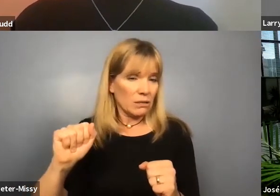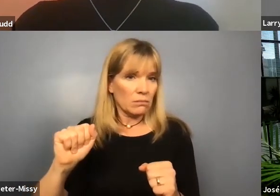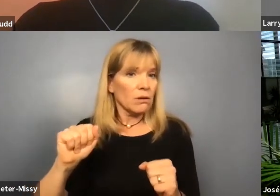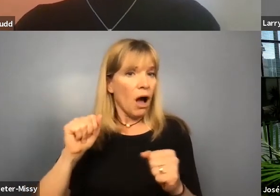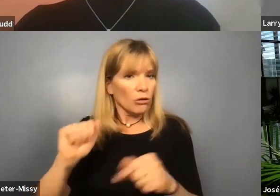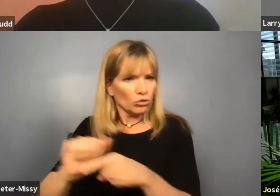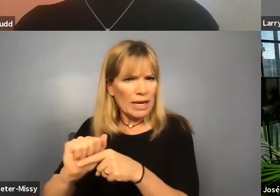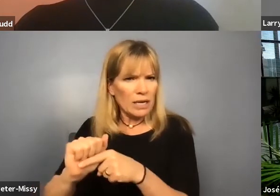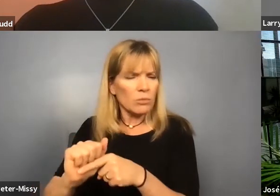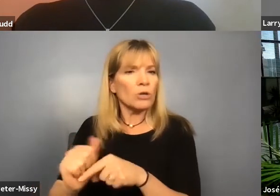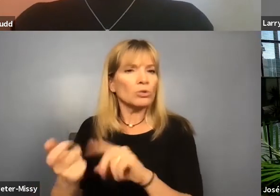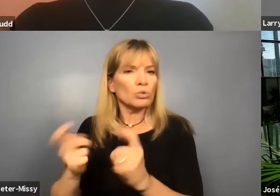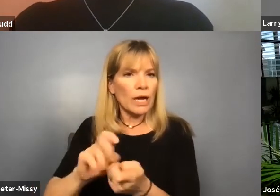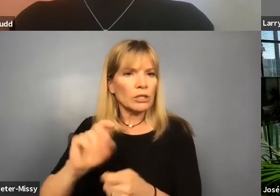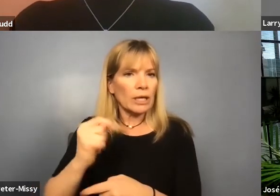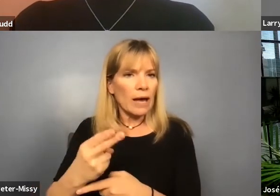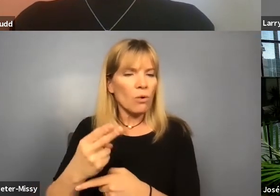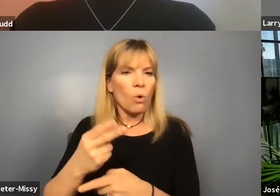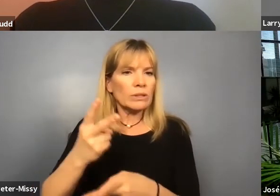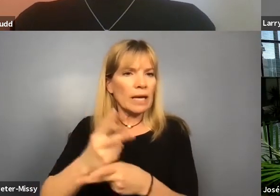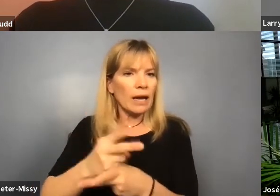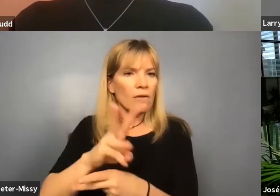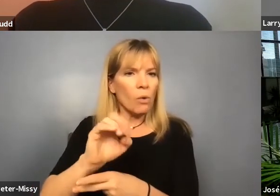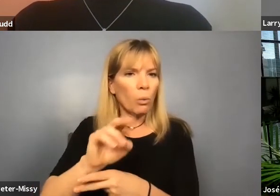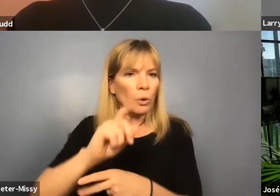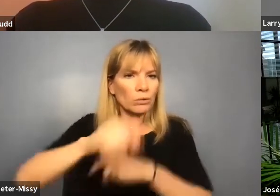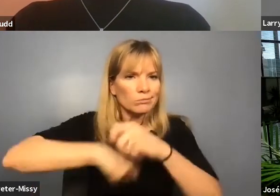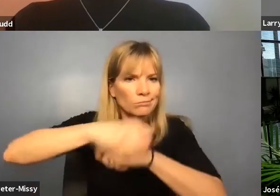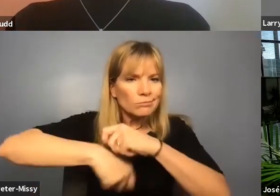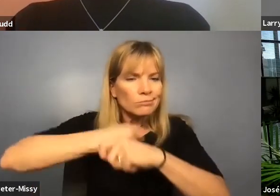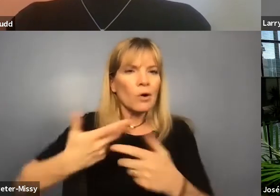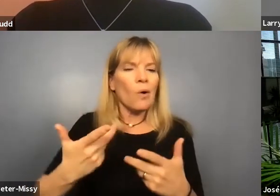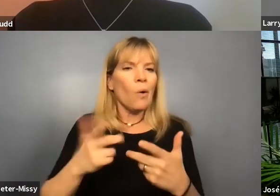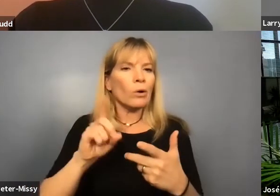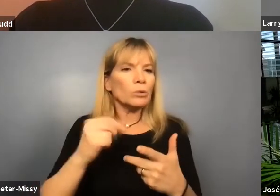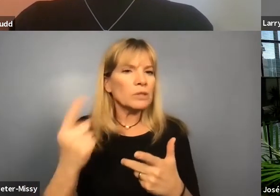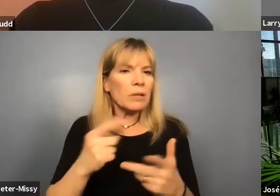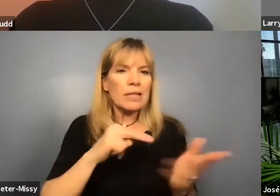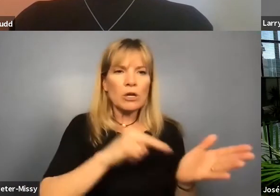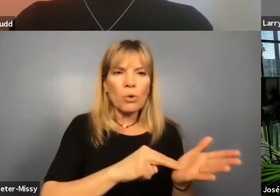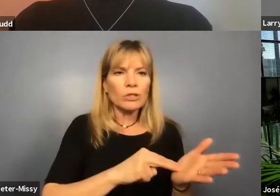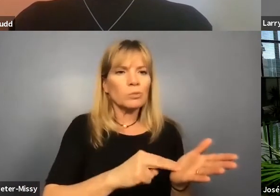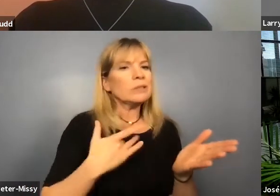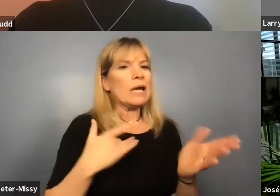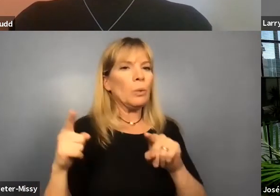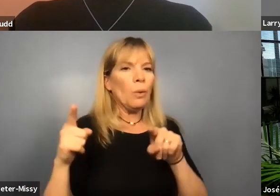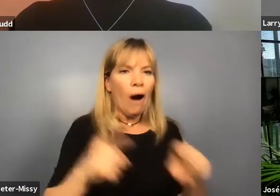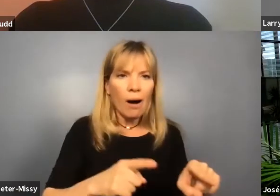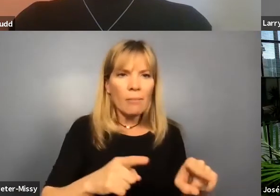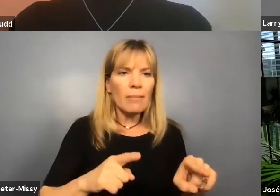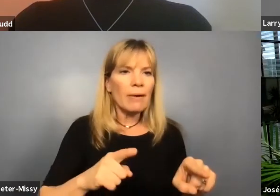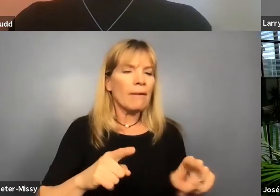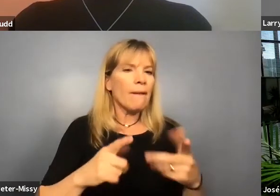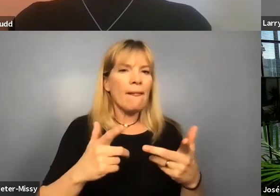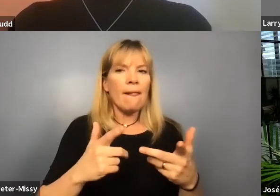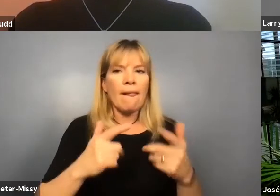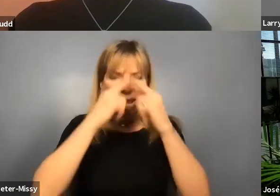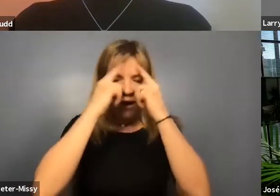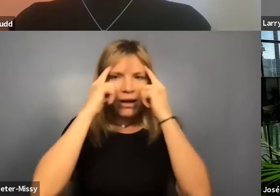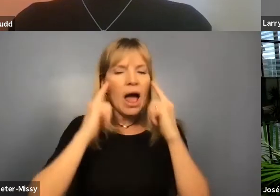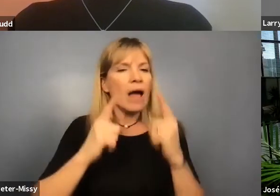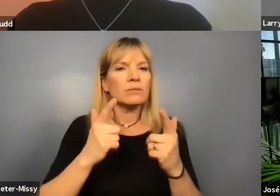catheter or address a wound or do something that a nurse would normally come in at $200 an hour,